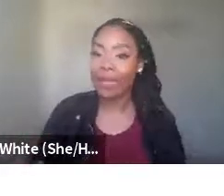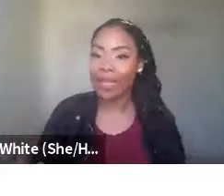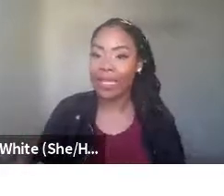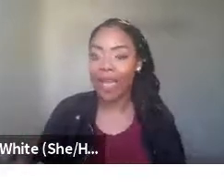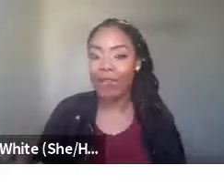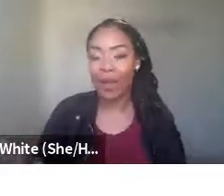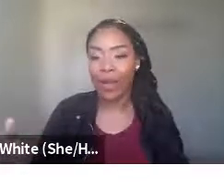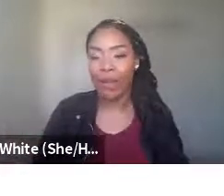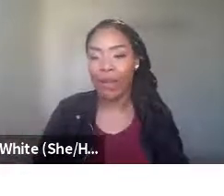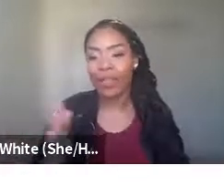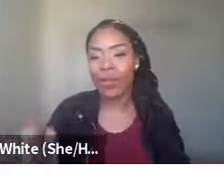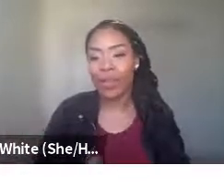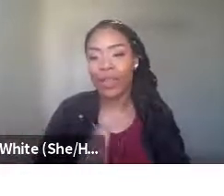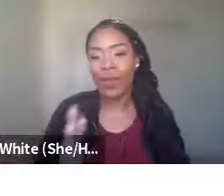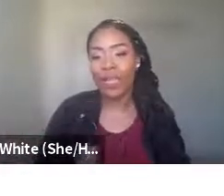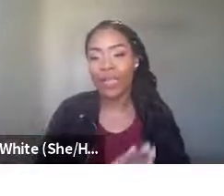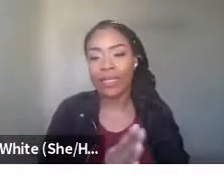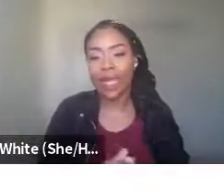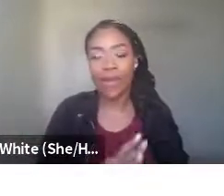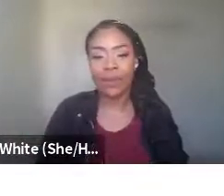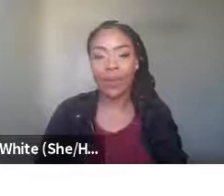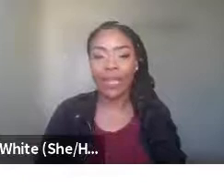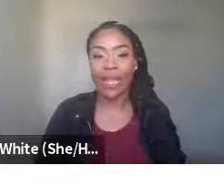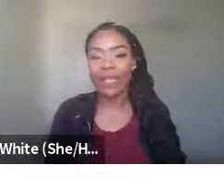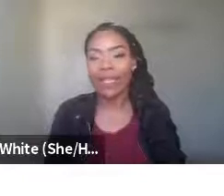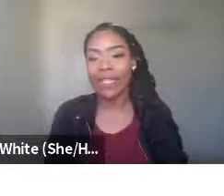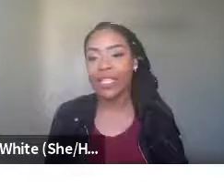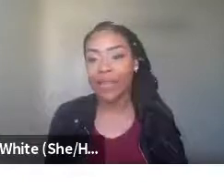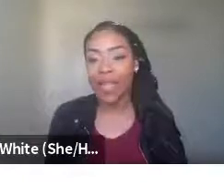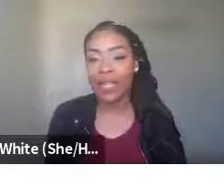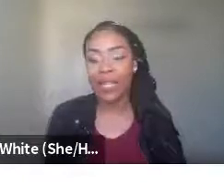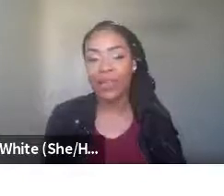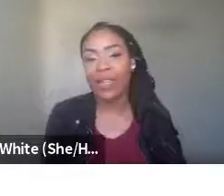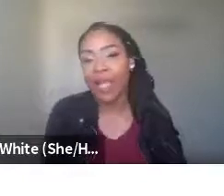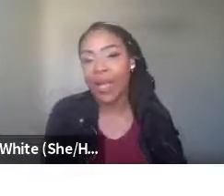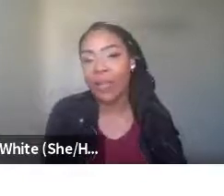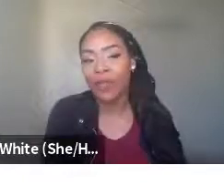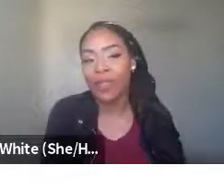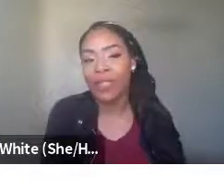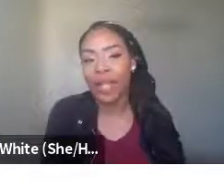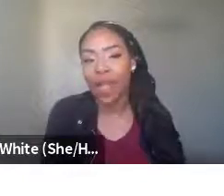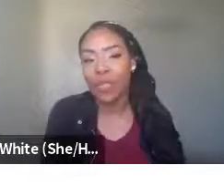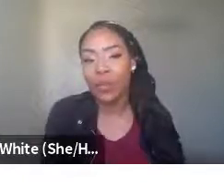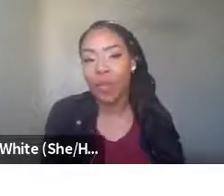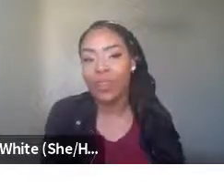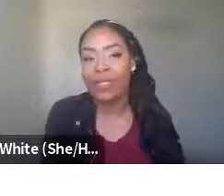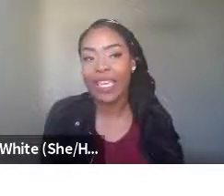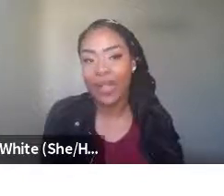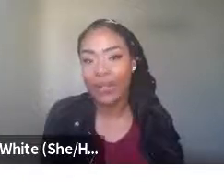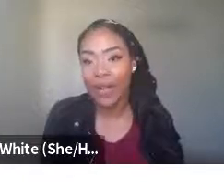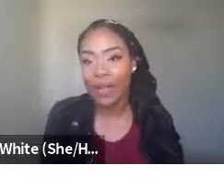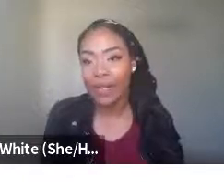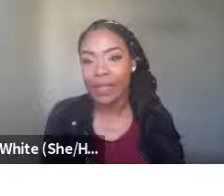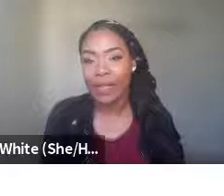stomach, I'm not going to eat that flower again. Right. So we adapt and we collect different kinds of in the field of psychology. We call them